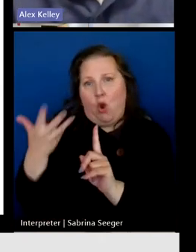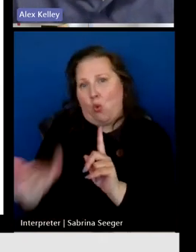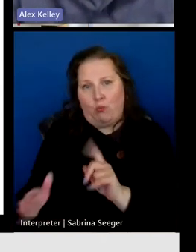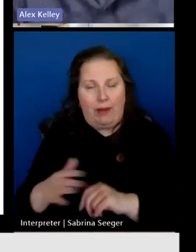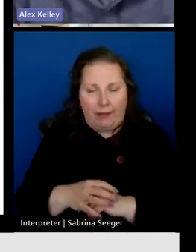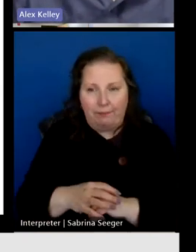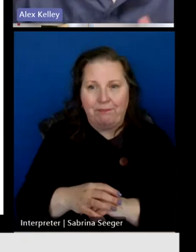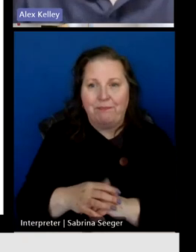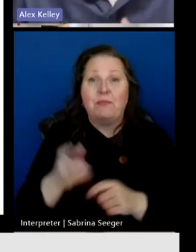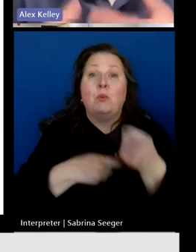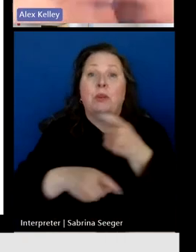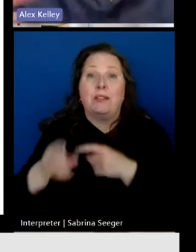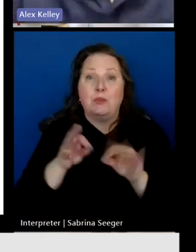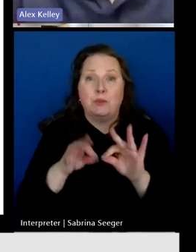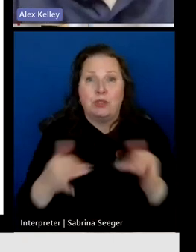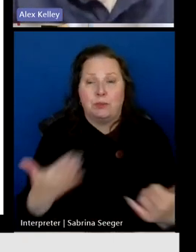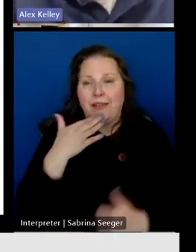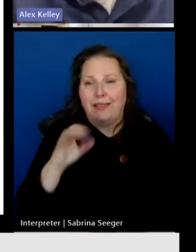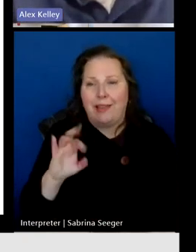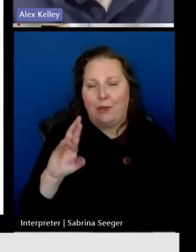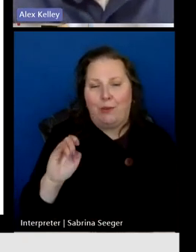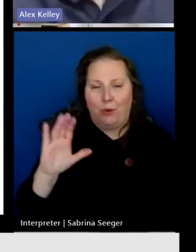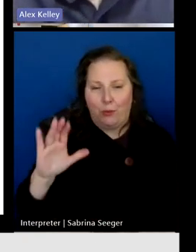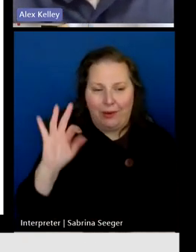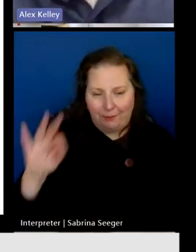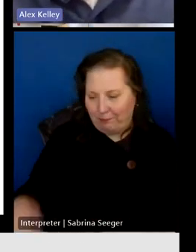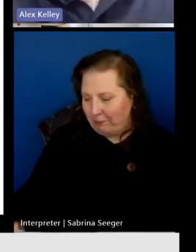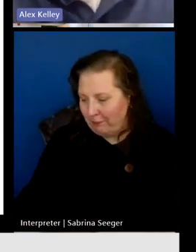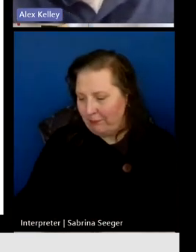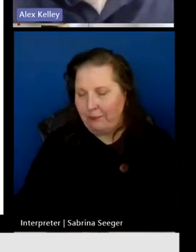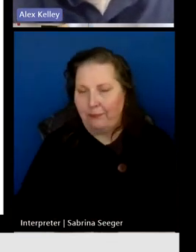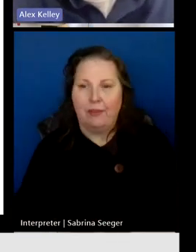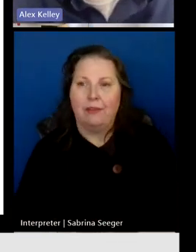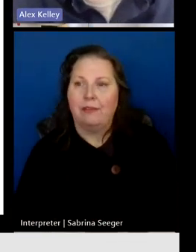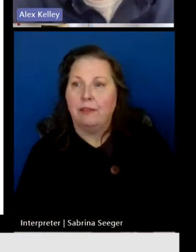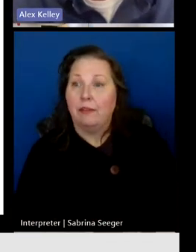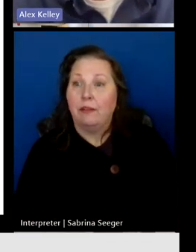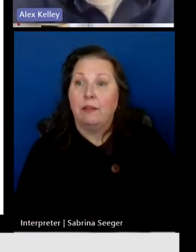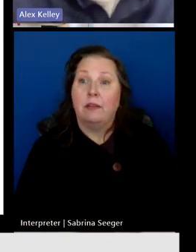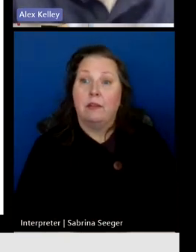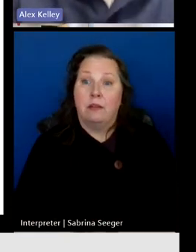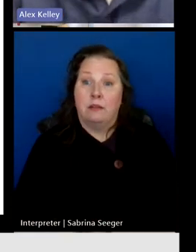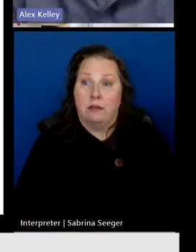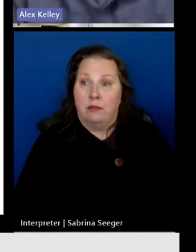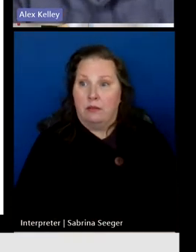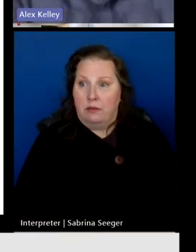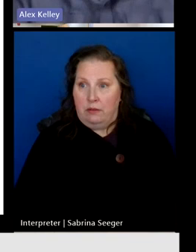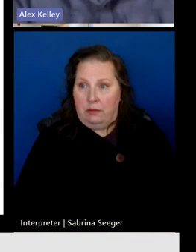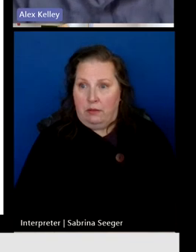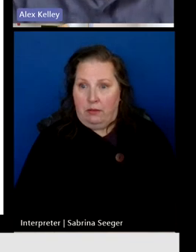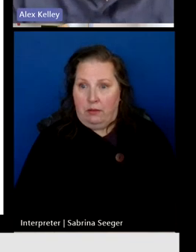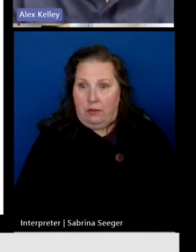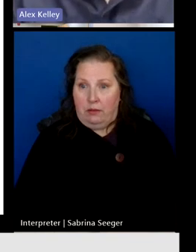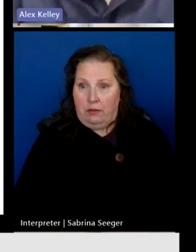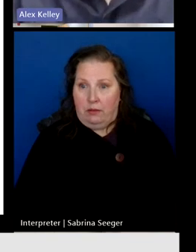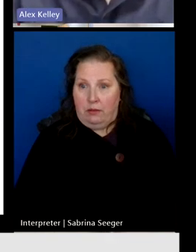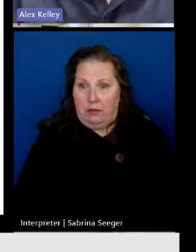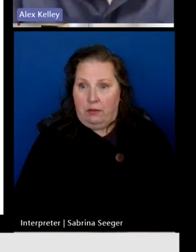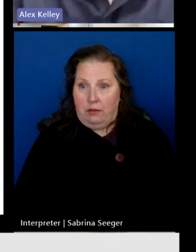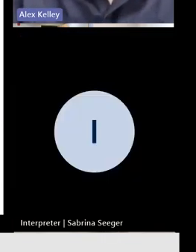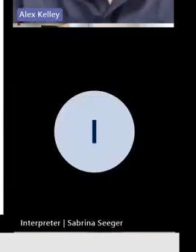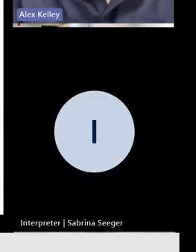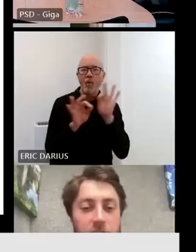So, despite the 50 FirstNet sites in the state, it is well worth noting that